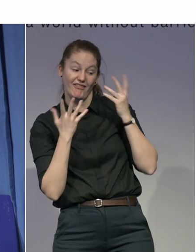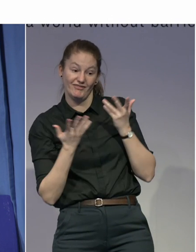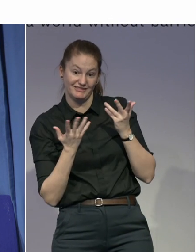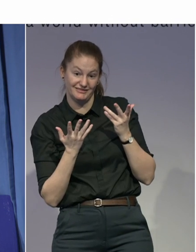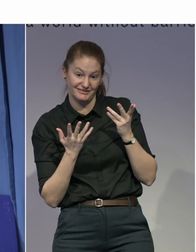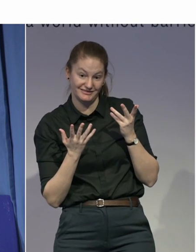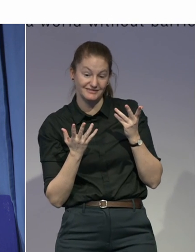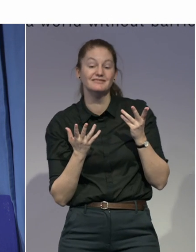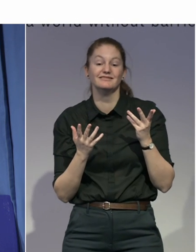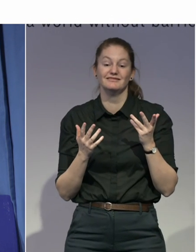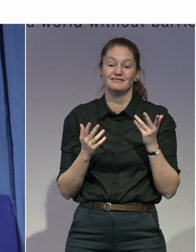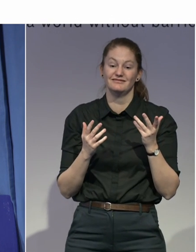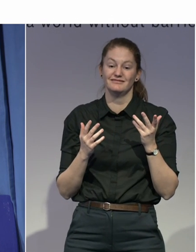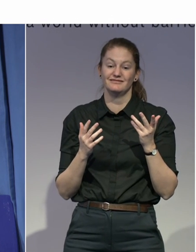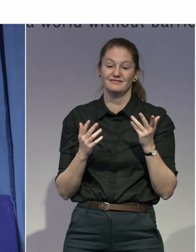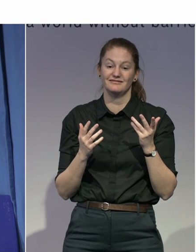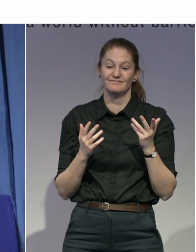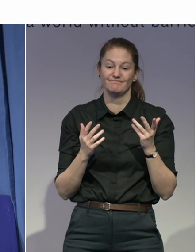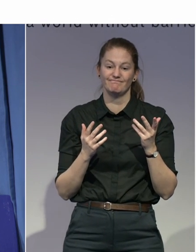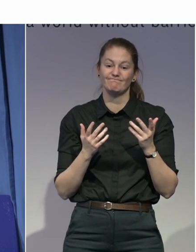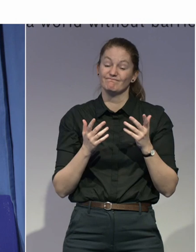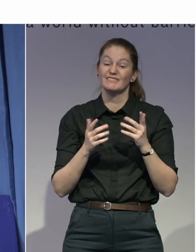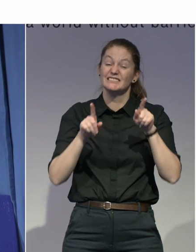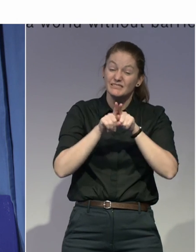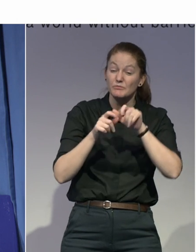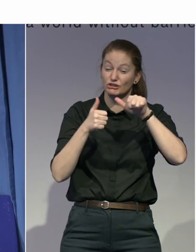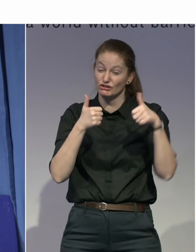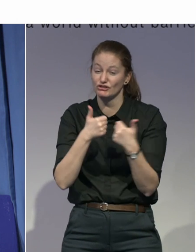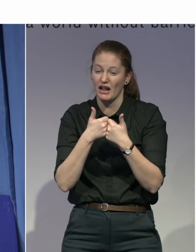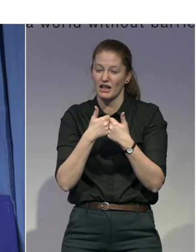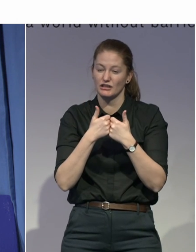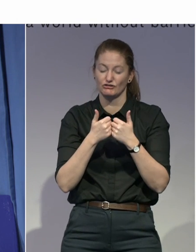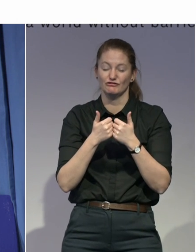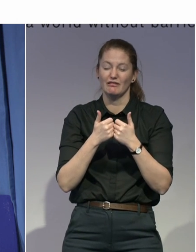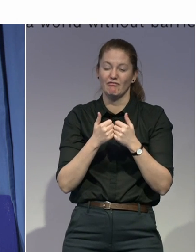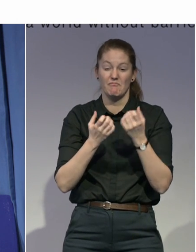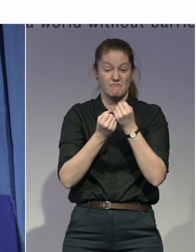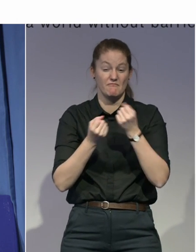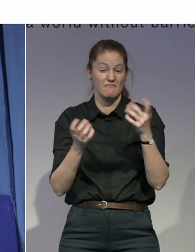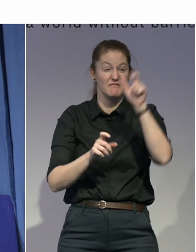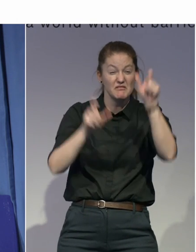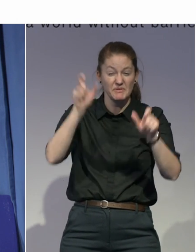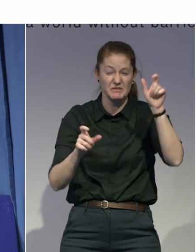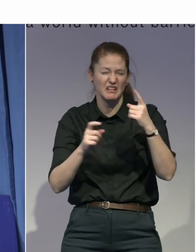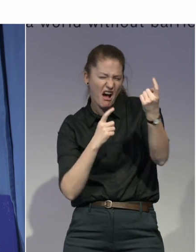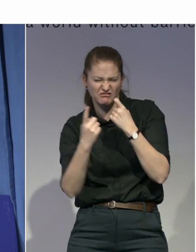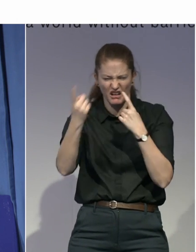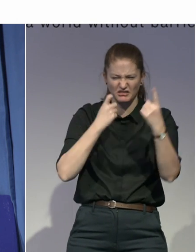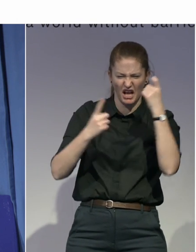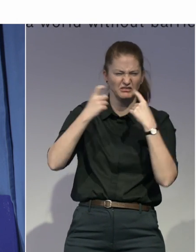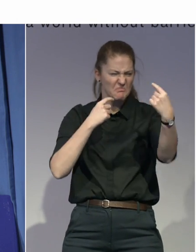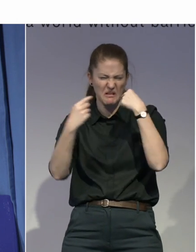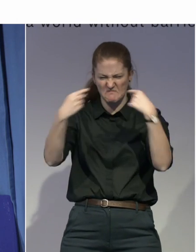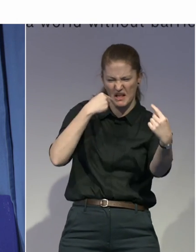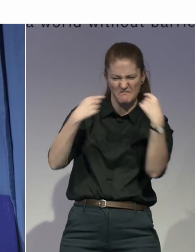rigorous battalion of questions and inquisitions and demands for quality